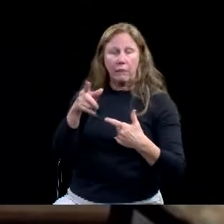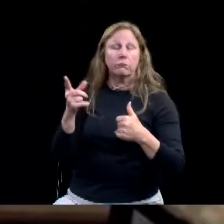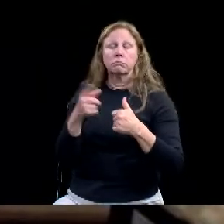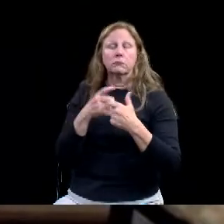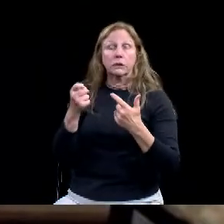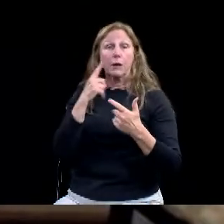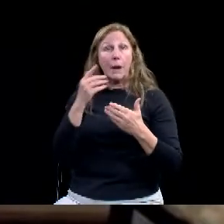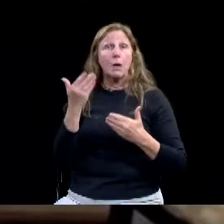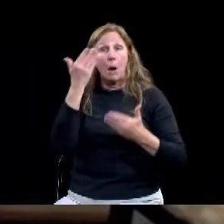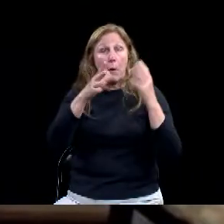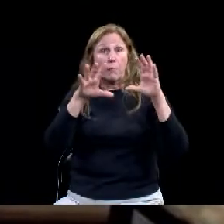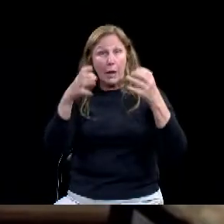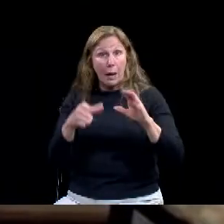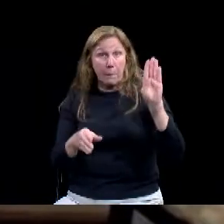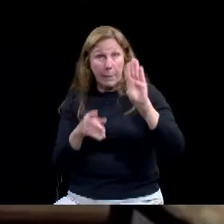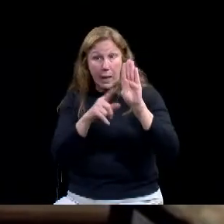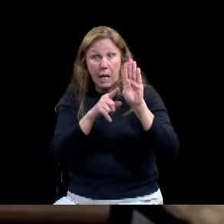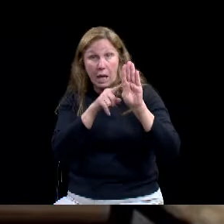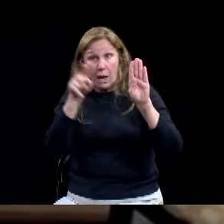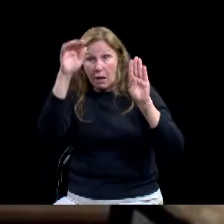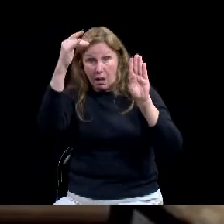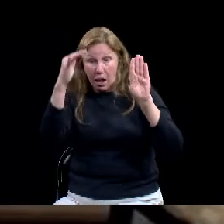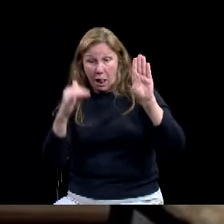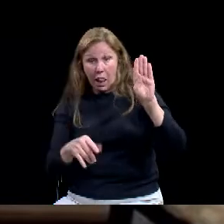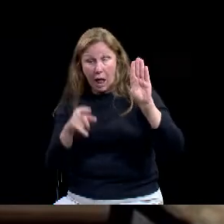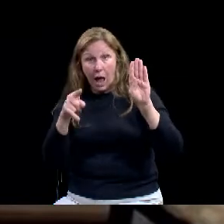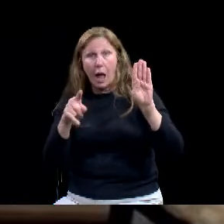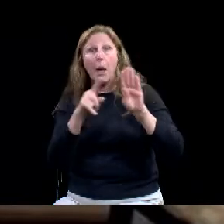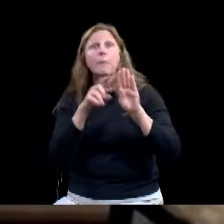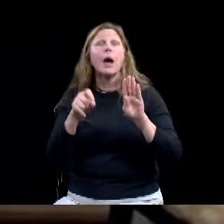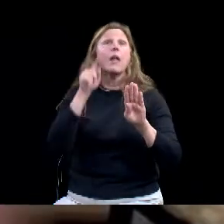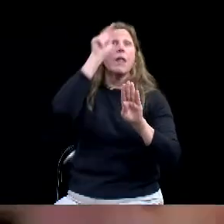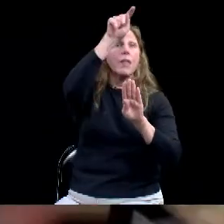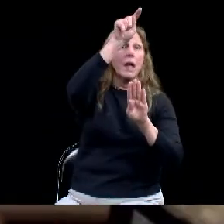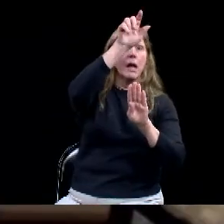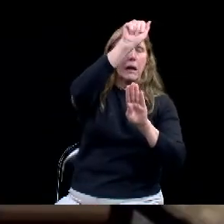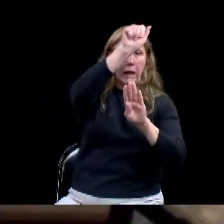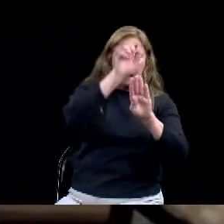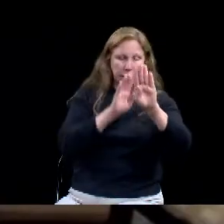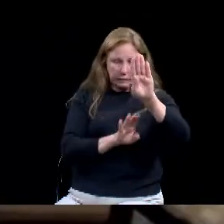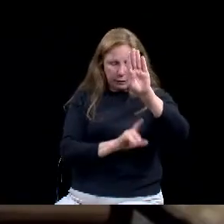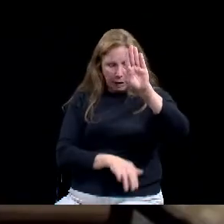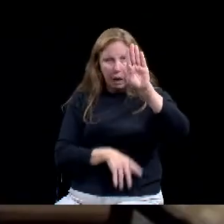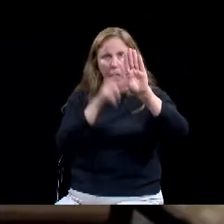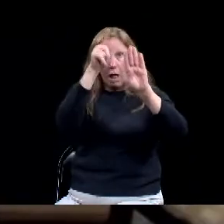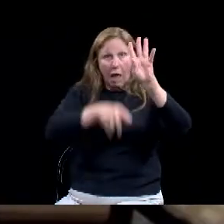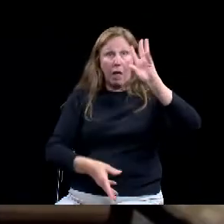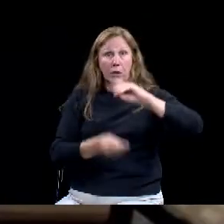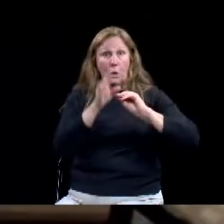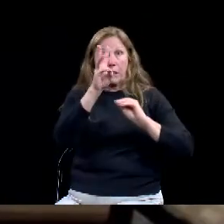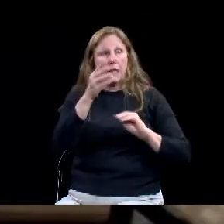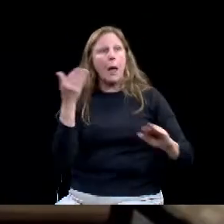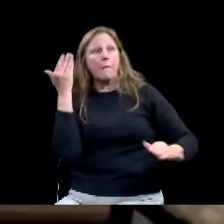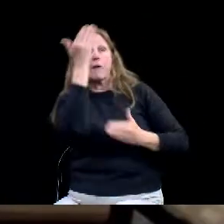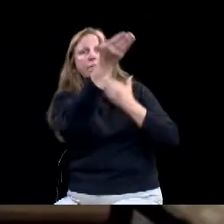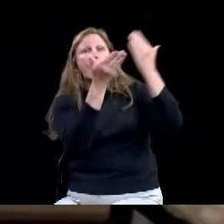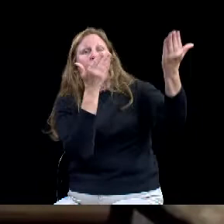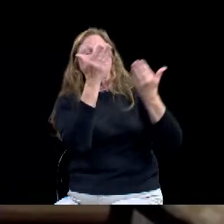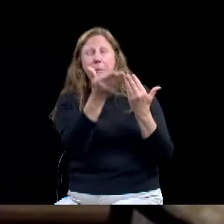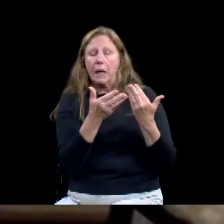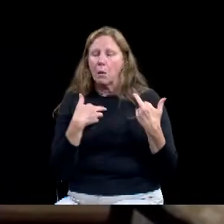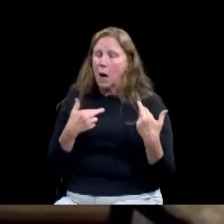we submit that to FEMA in hopes that they'll open up those other categories when they see all the jurisdictions have expenditures in those categories.